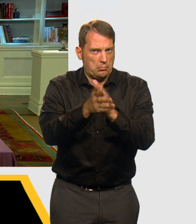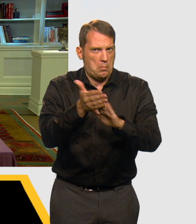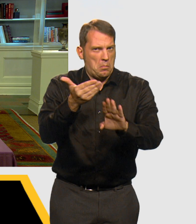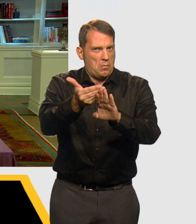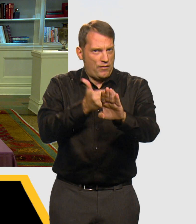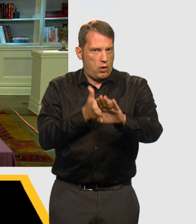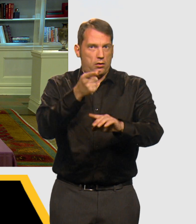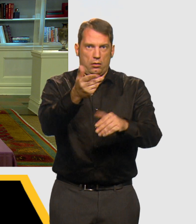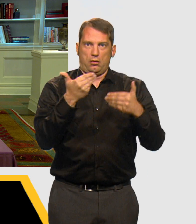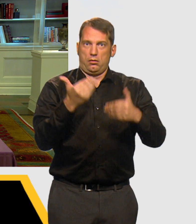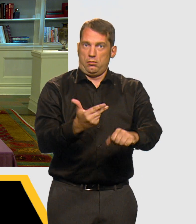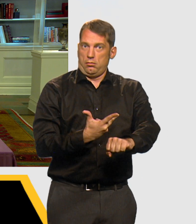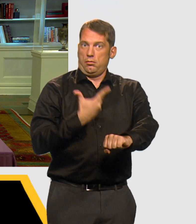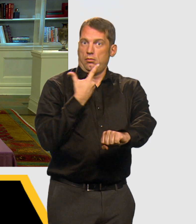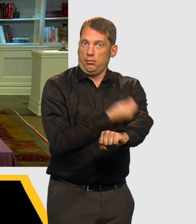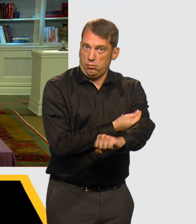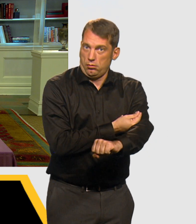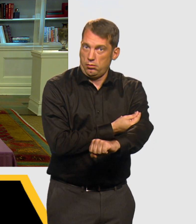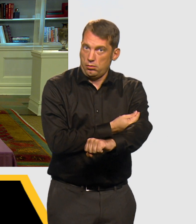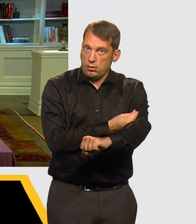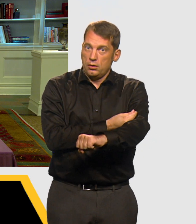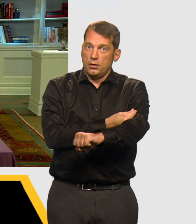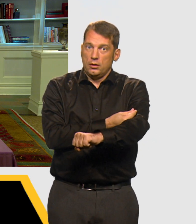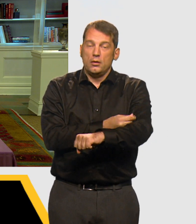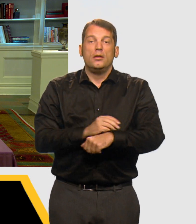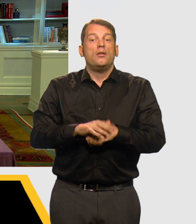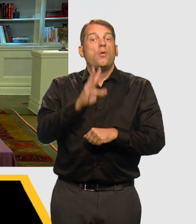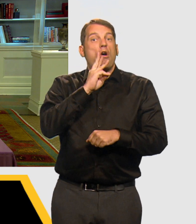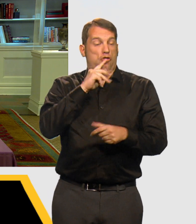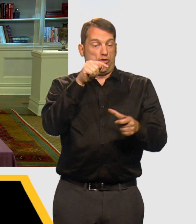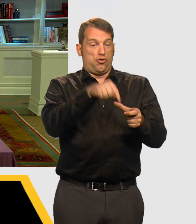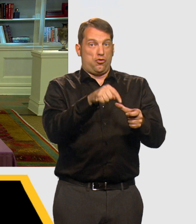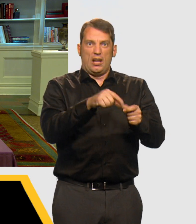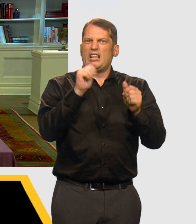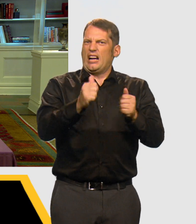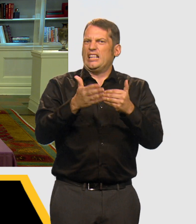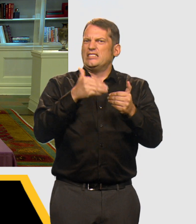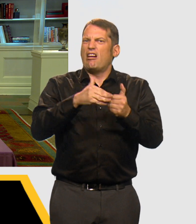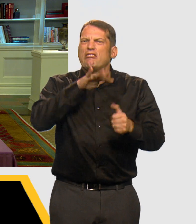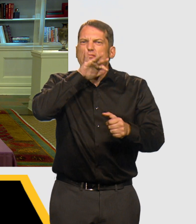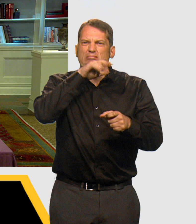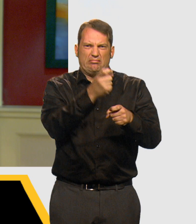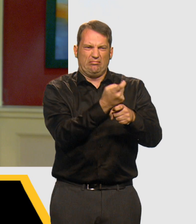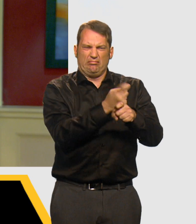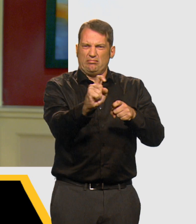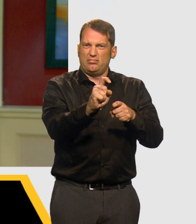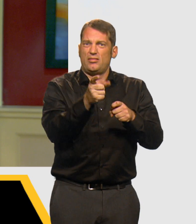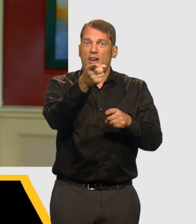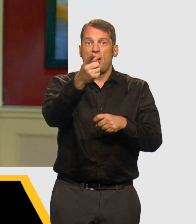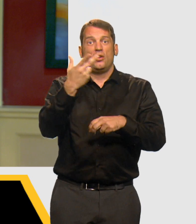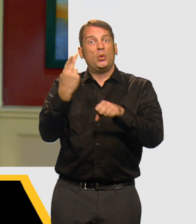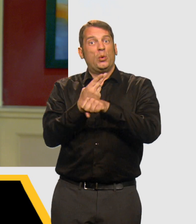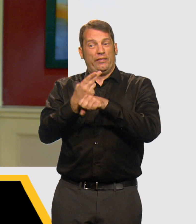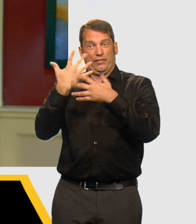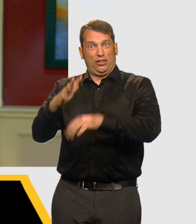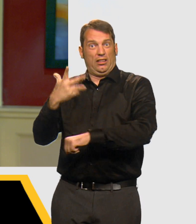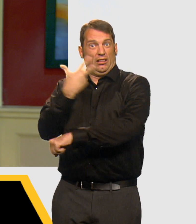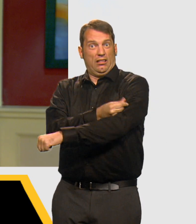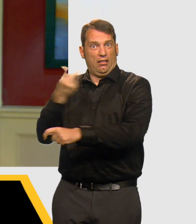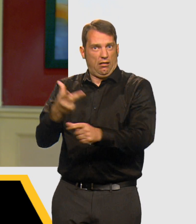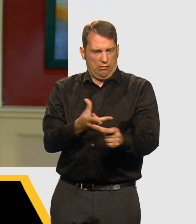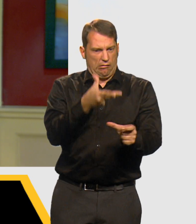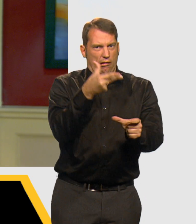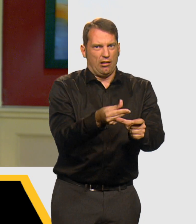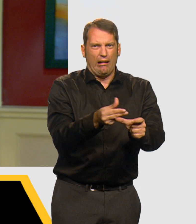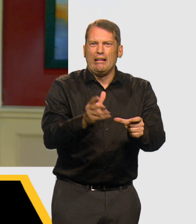your hands with soap or use sanitizer before injecting to avoid contaminating your drugs. Water can also